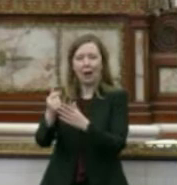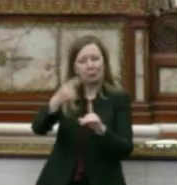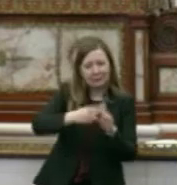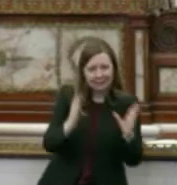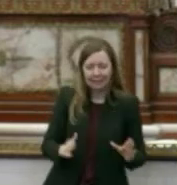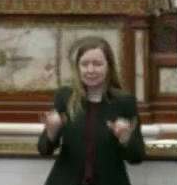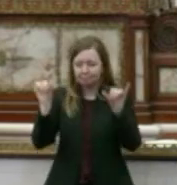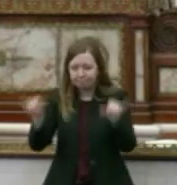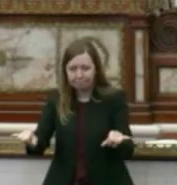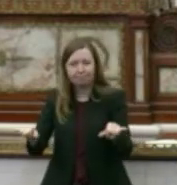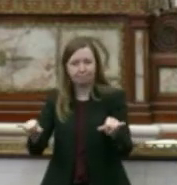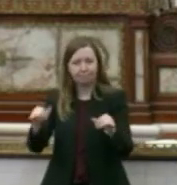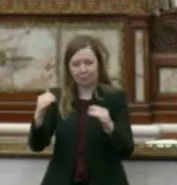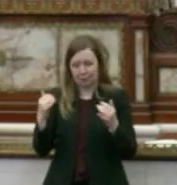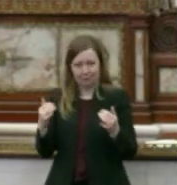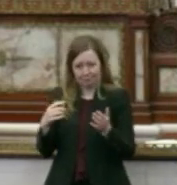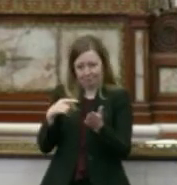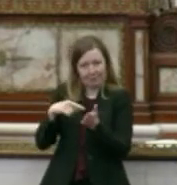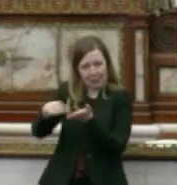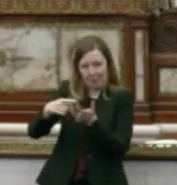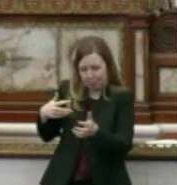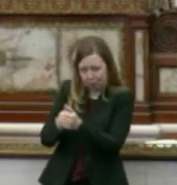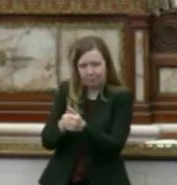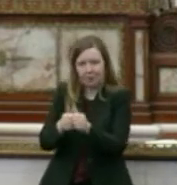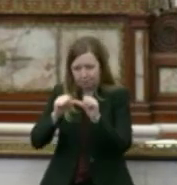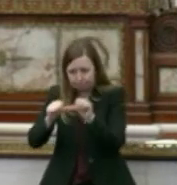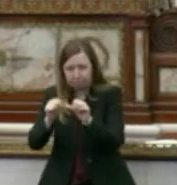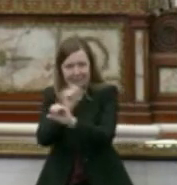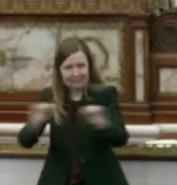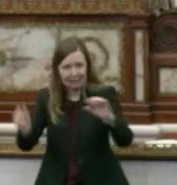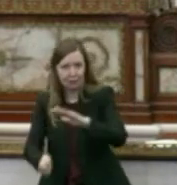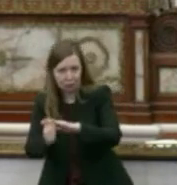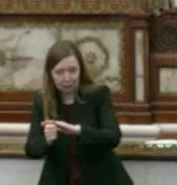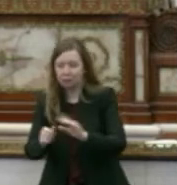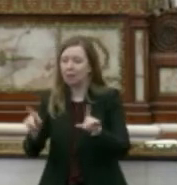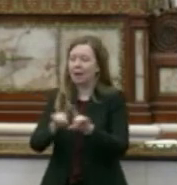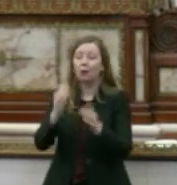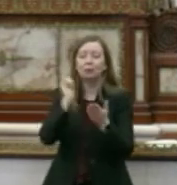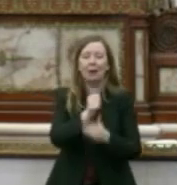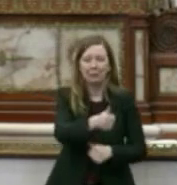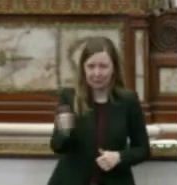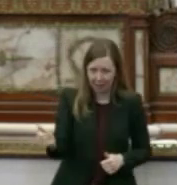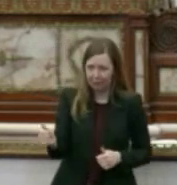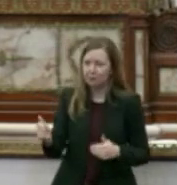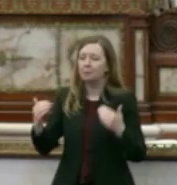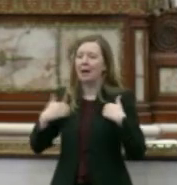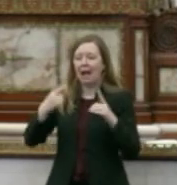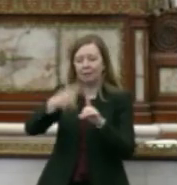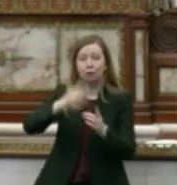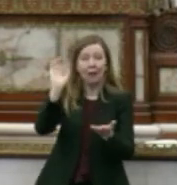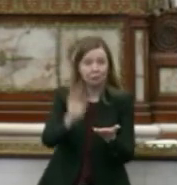remain parent on their rent and solvent and safely sheltered and also be able to help themselves by having rent